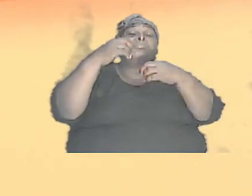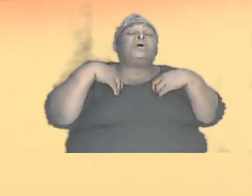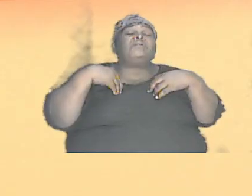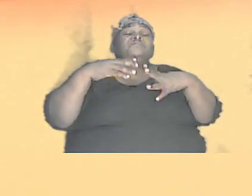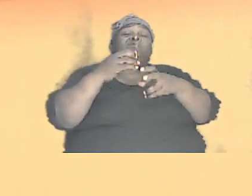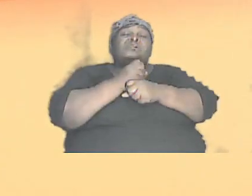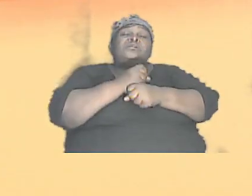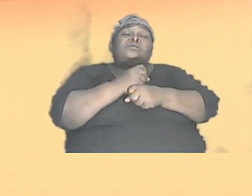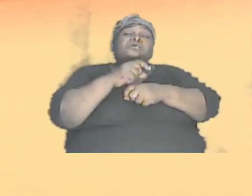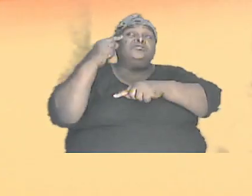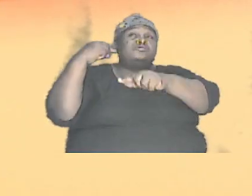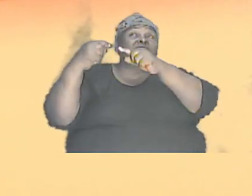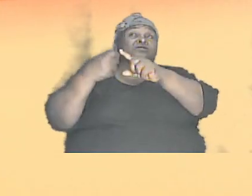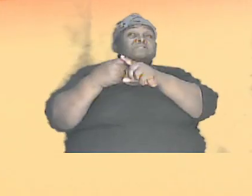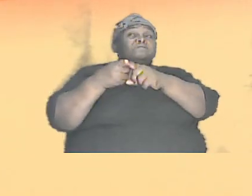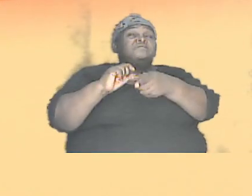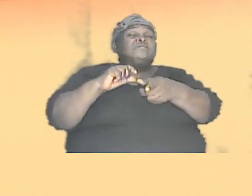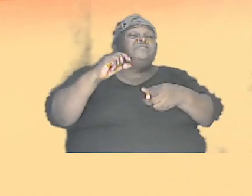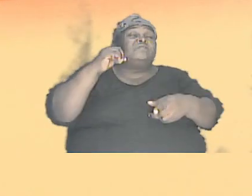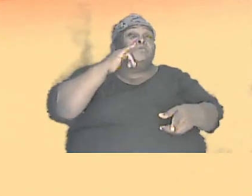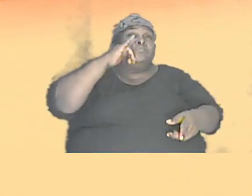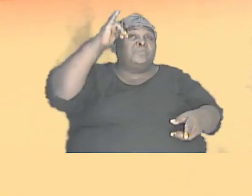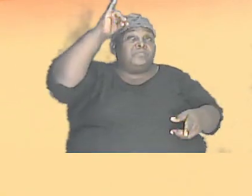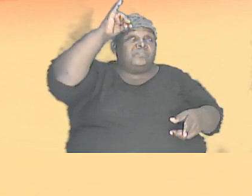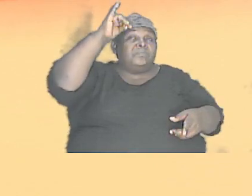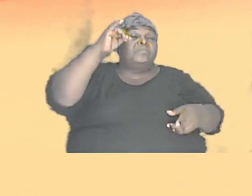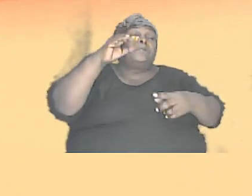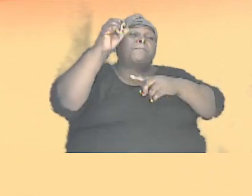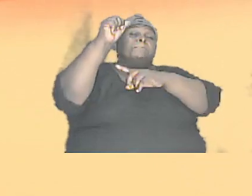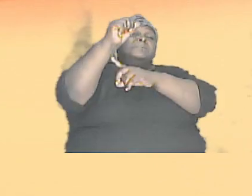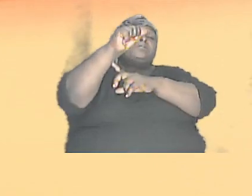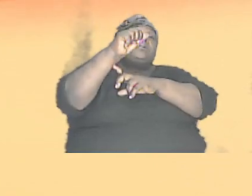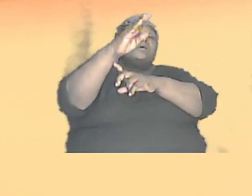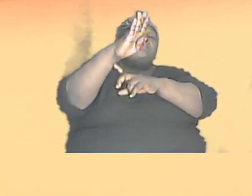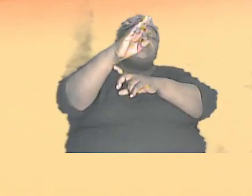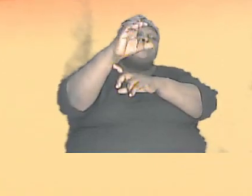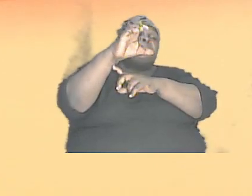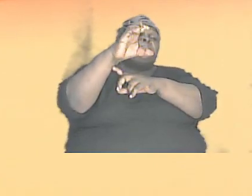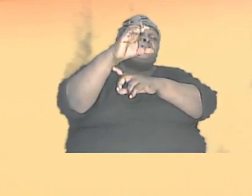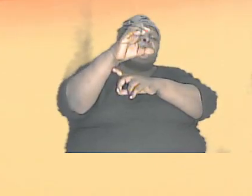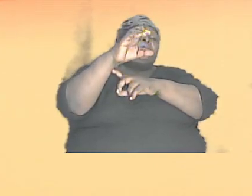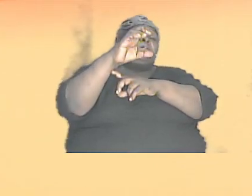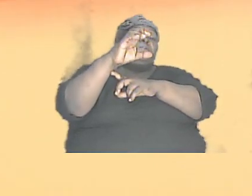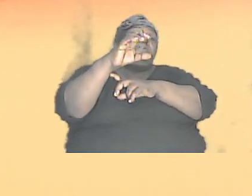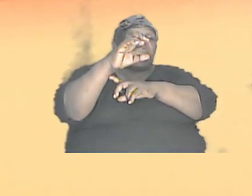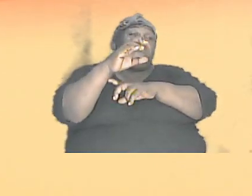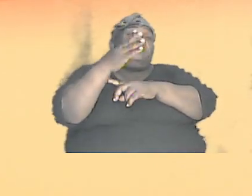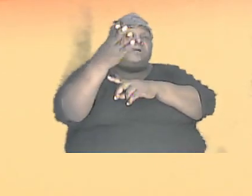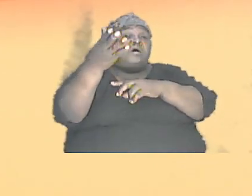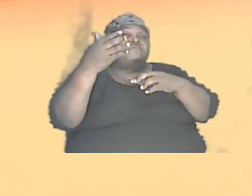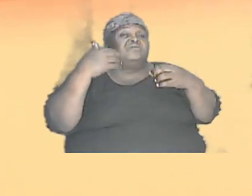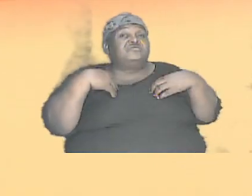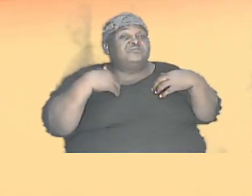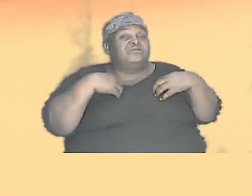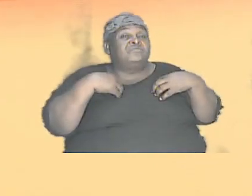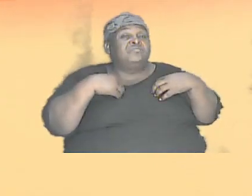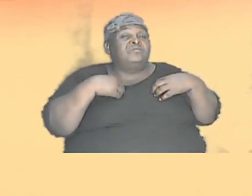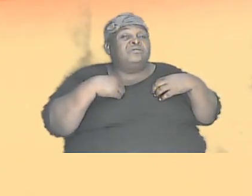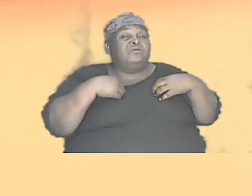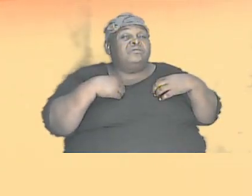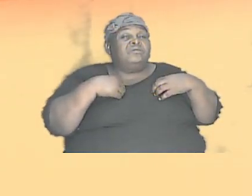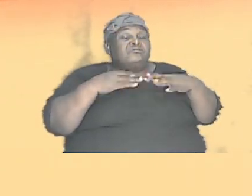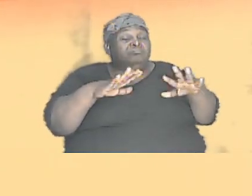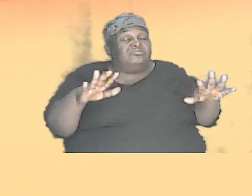So they're going to get just the capital A genes alone. So when they have children they are going to look pretty much like them.